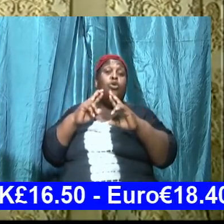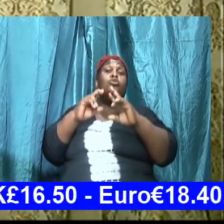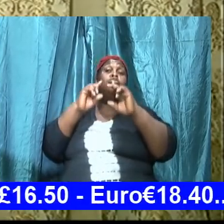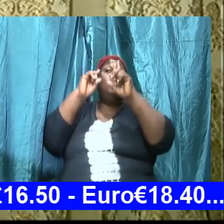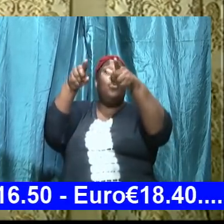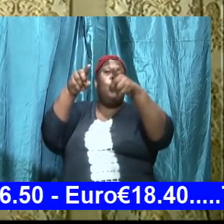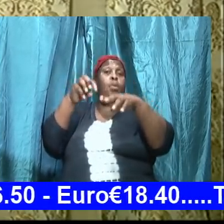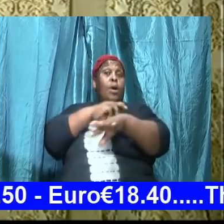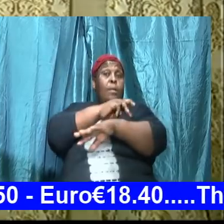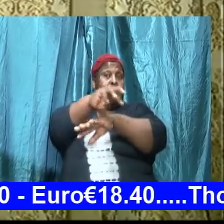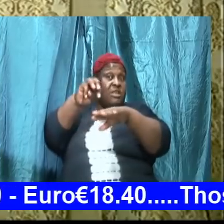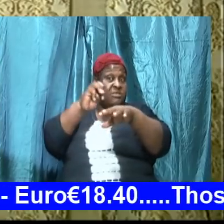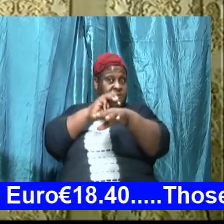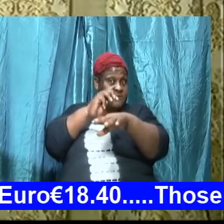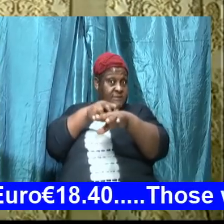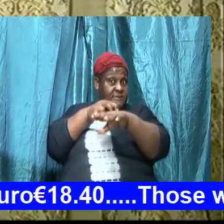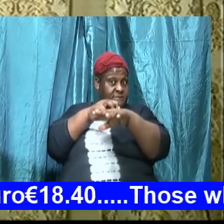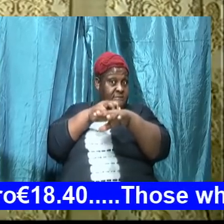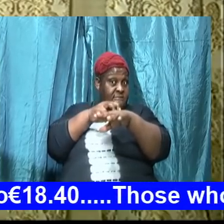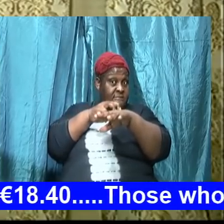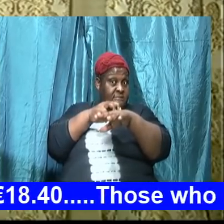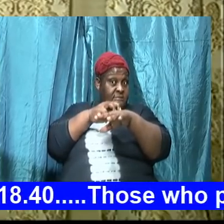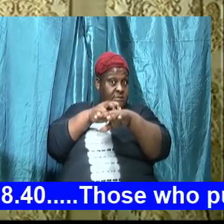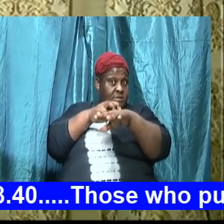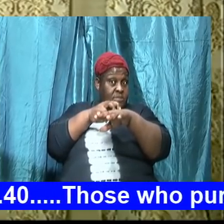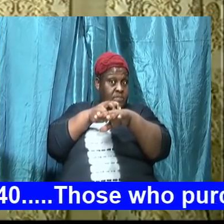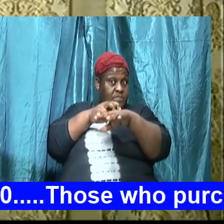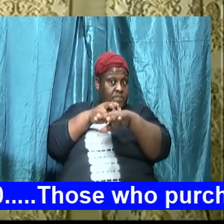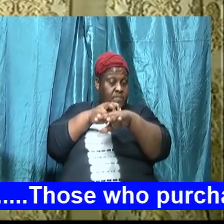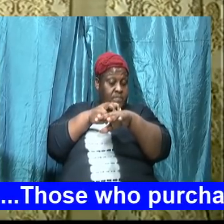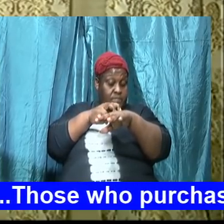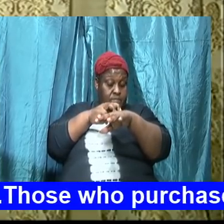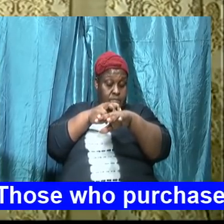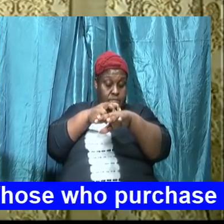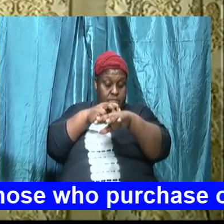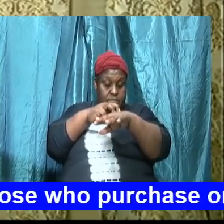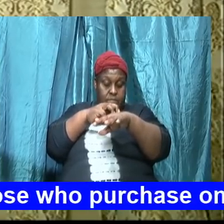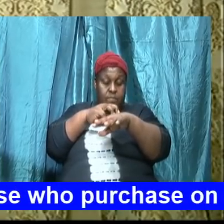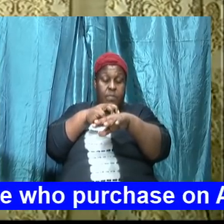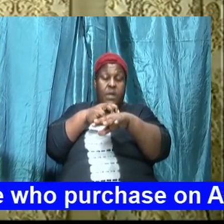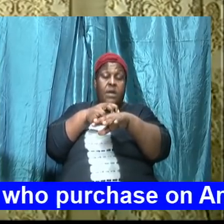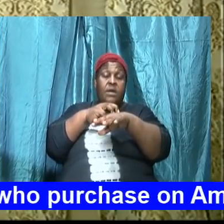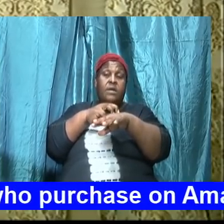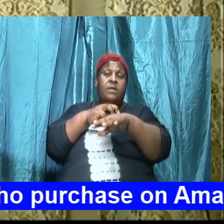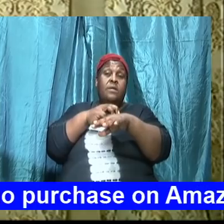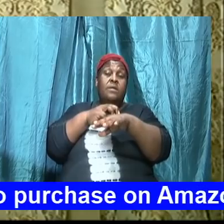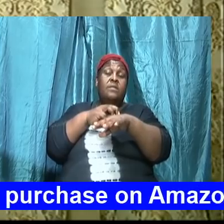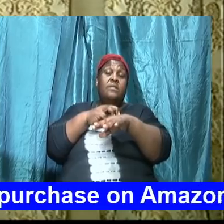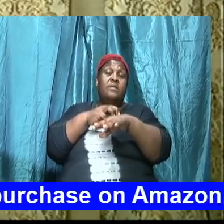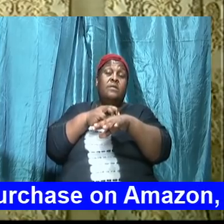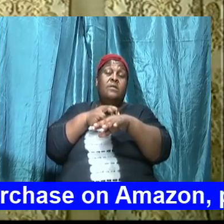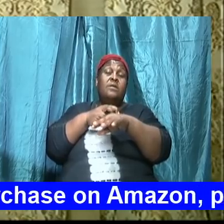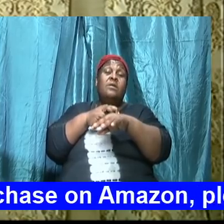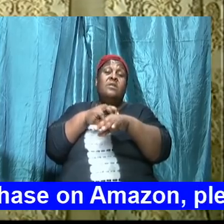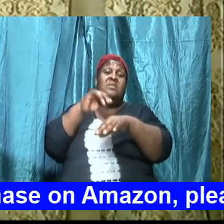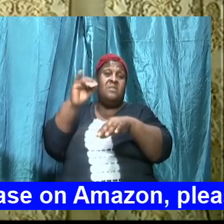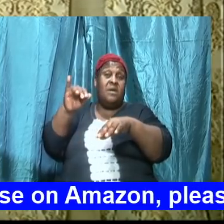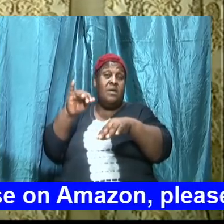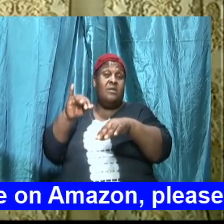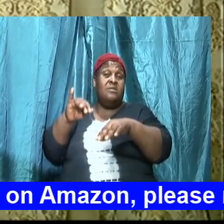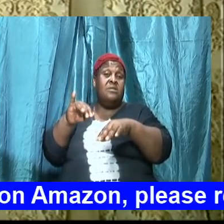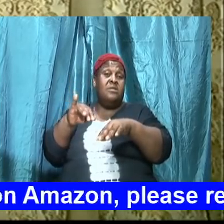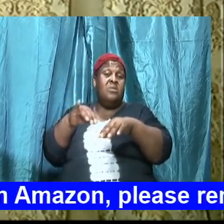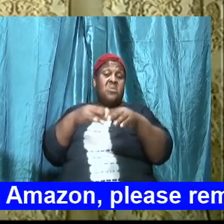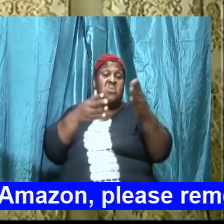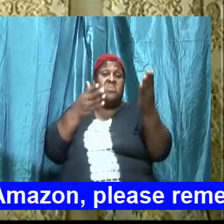his ministry was about to take on that push that will would have